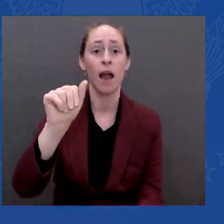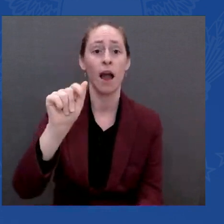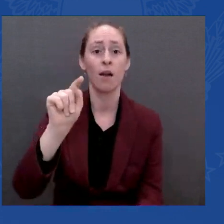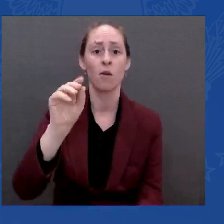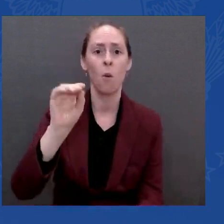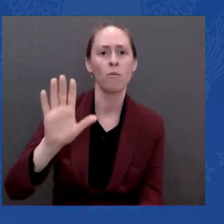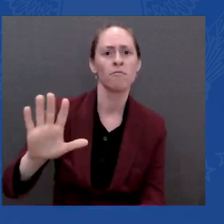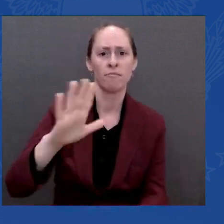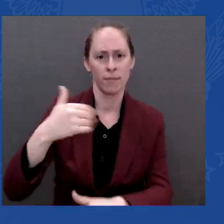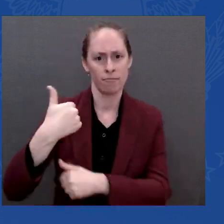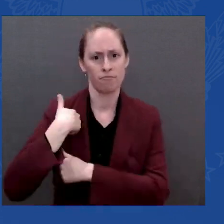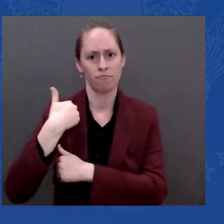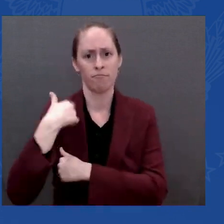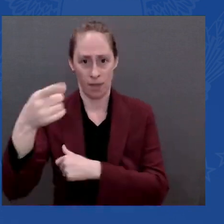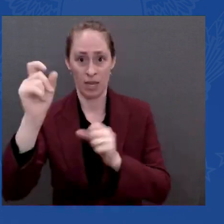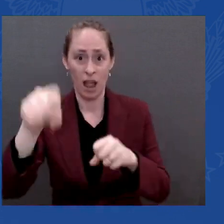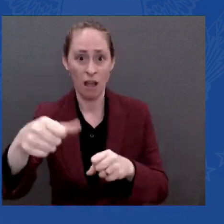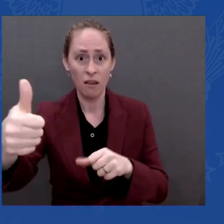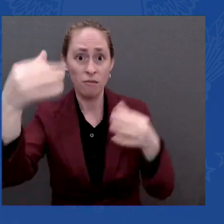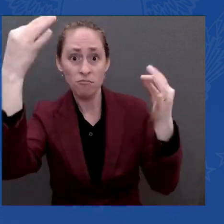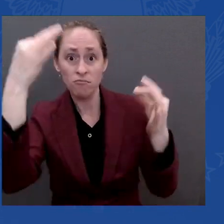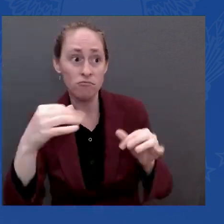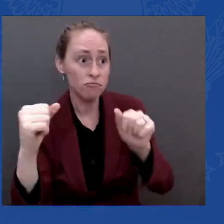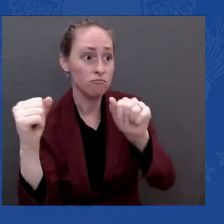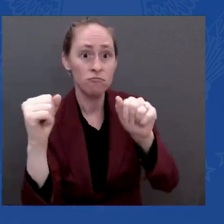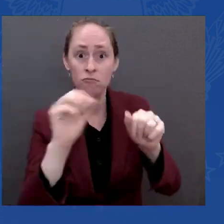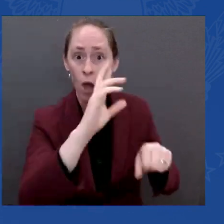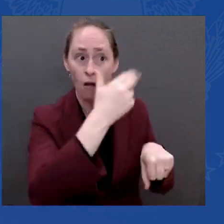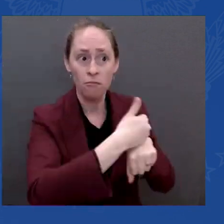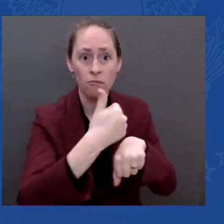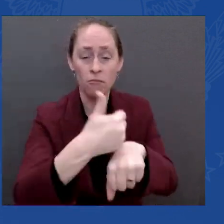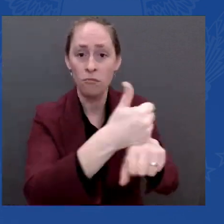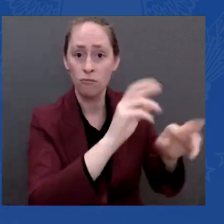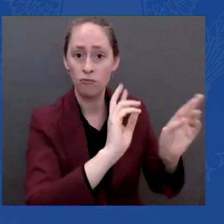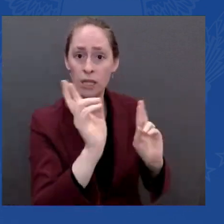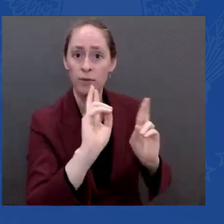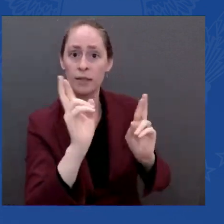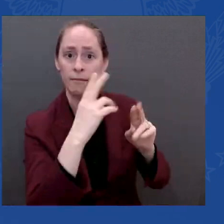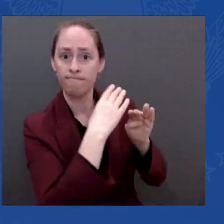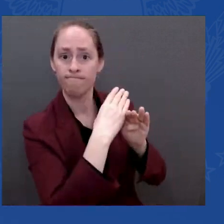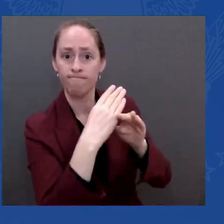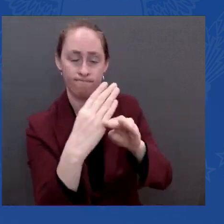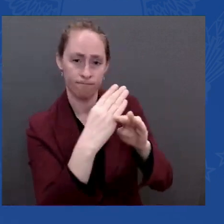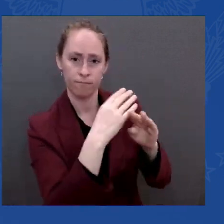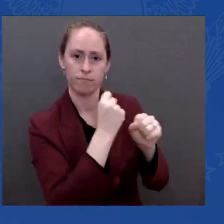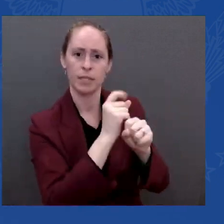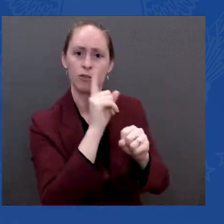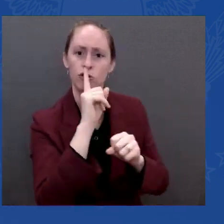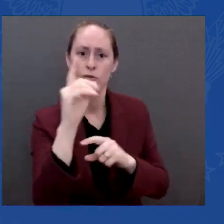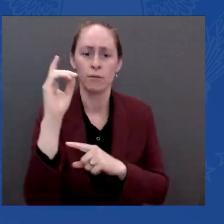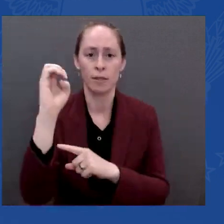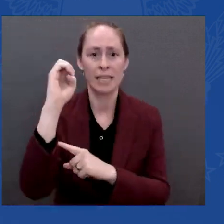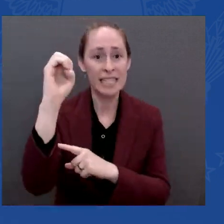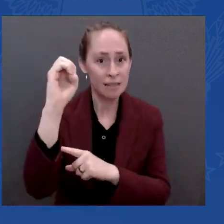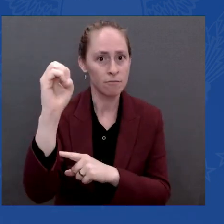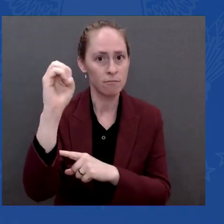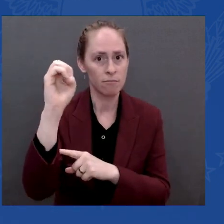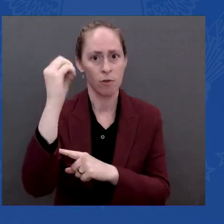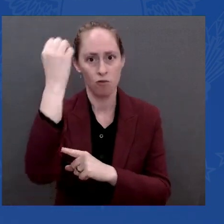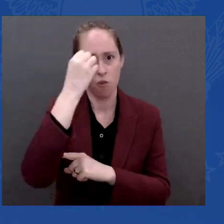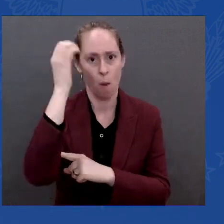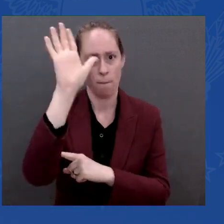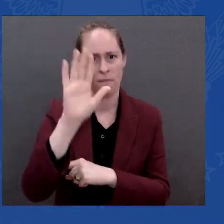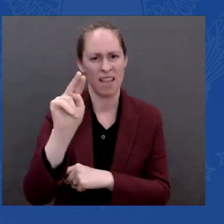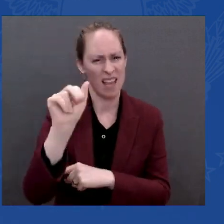our NATO allies on the eastern boundaries of Europe. And now, I'm authorizing additional U.S. force capabilities to deploy to Germany